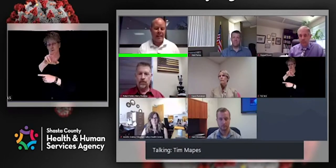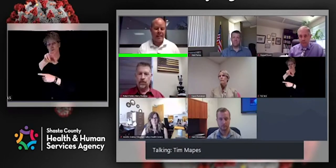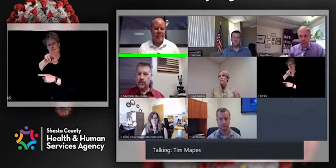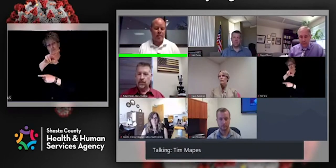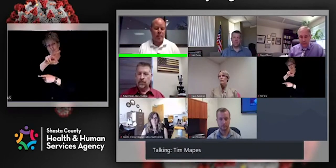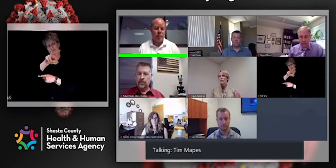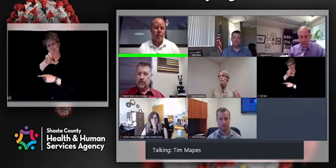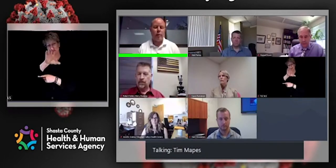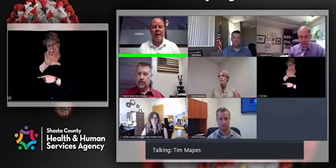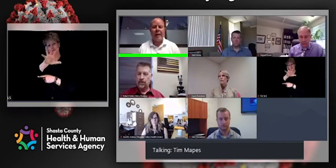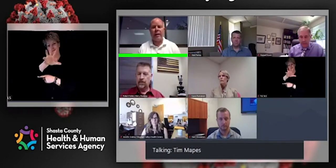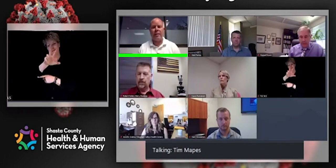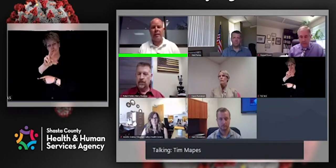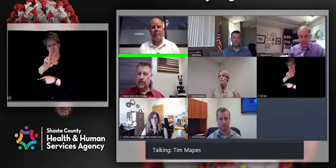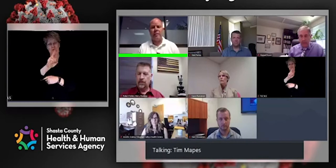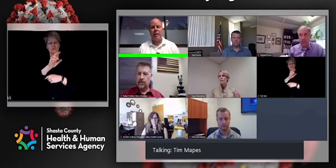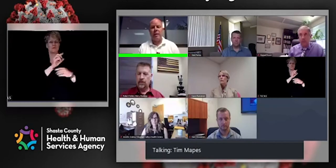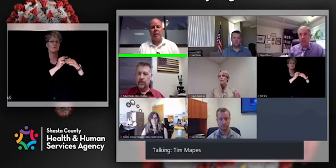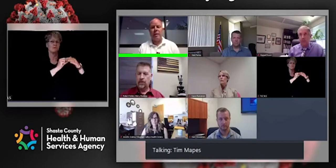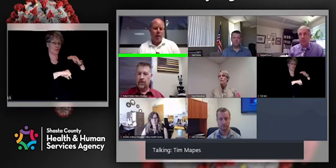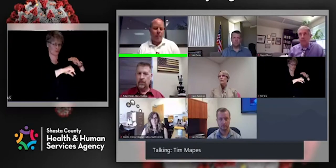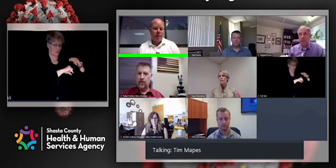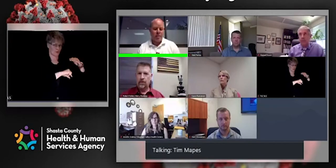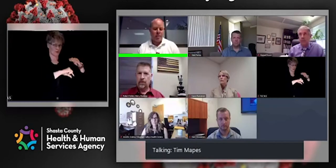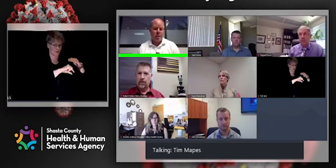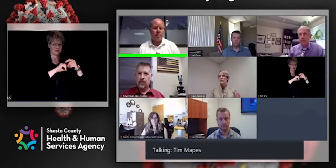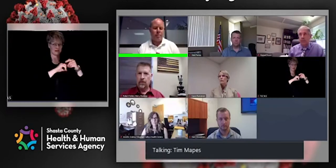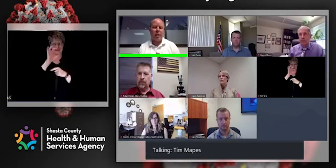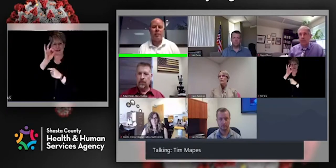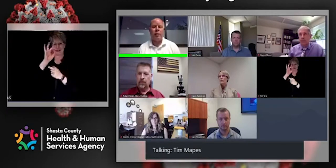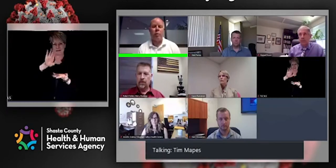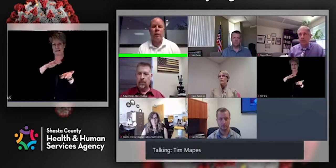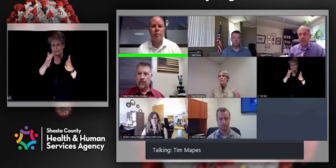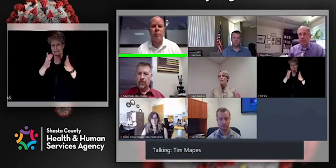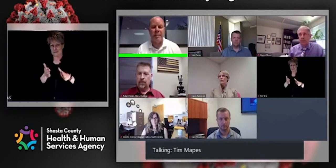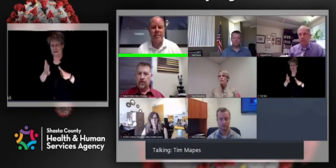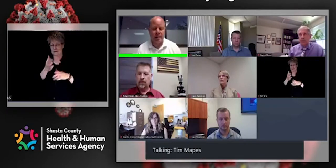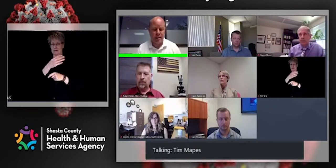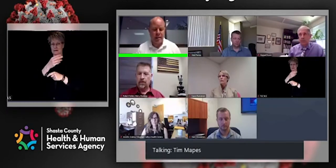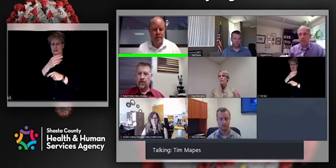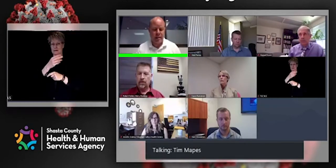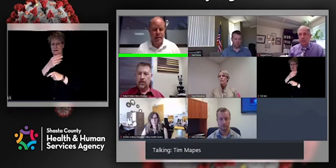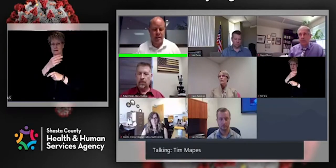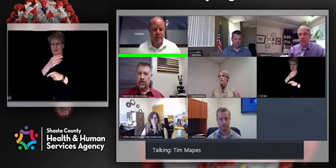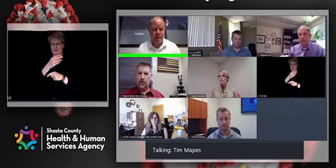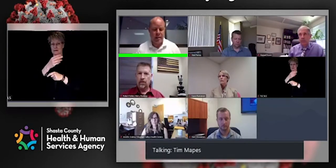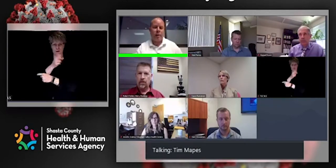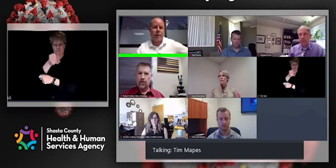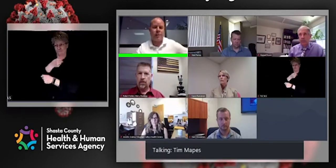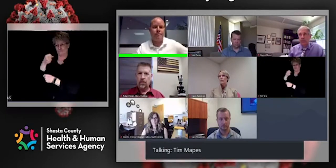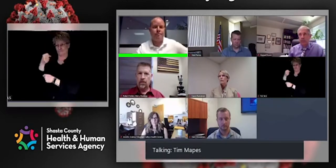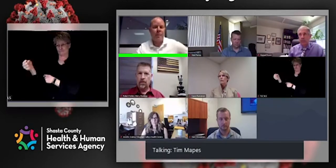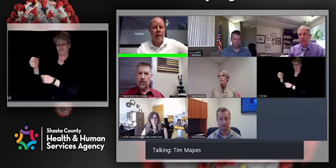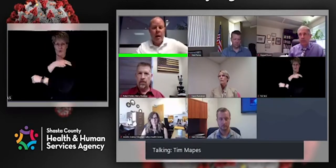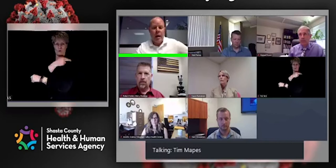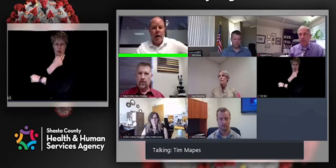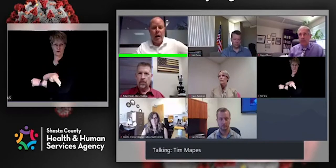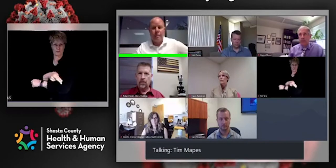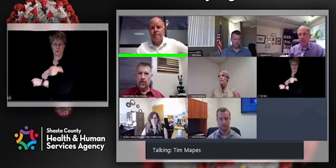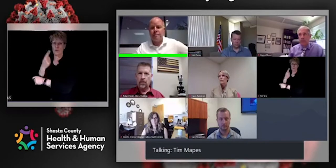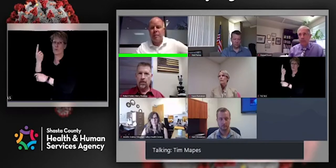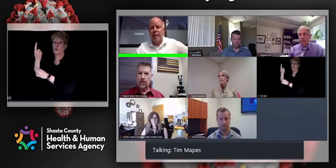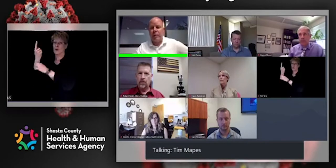told, we have had eight deaths. Currently, we have 11 patients hospitalized, and one of those is in the intensive care unit.